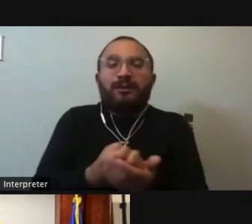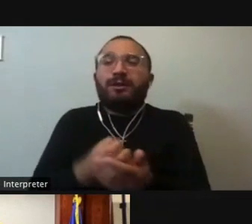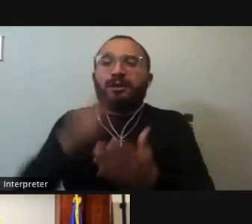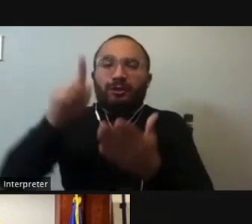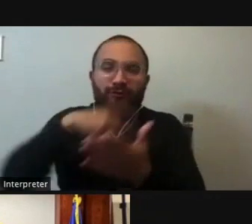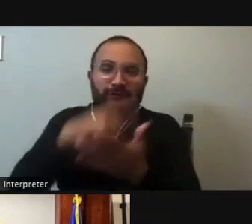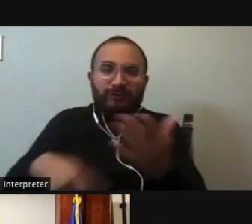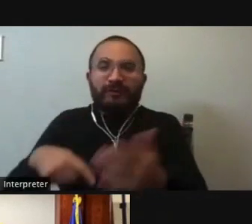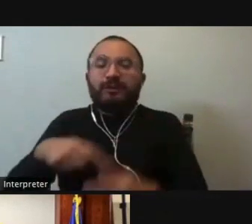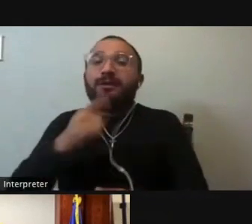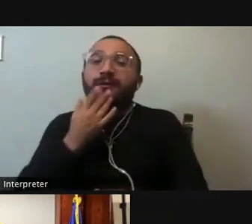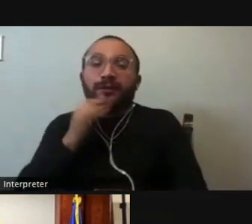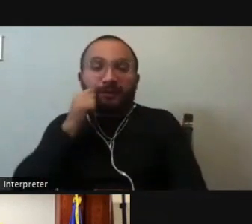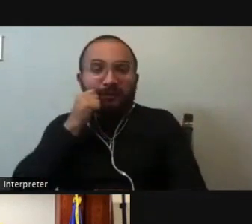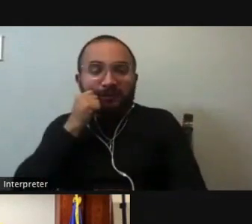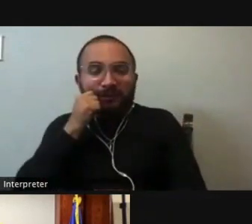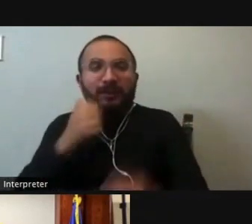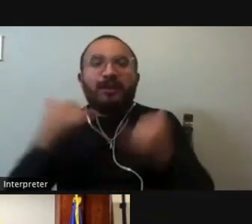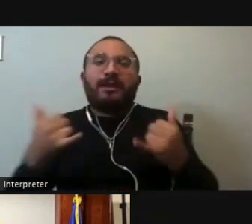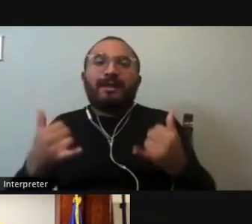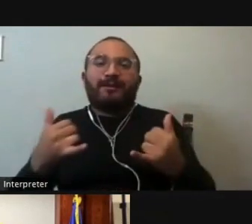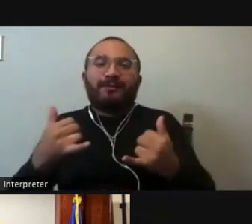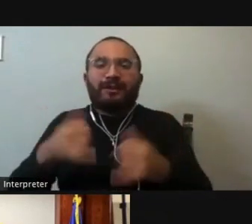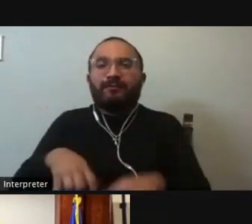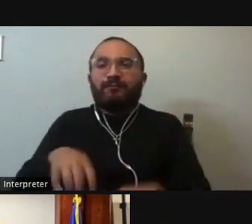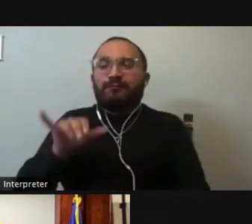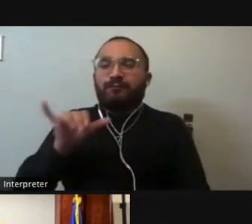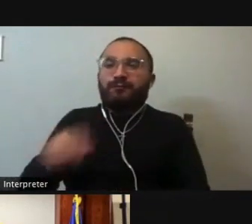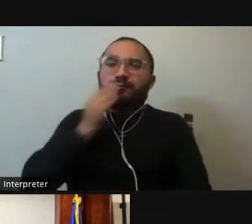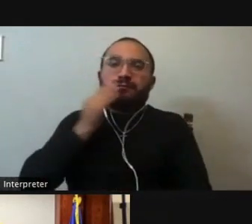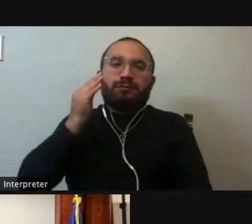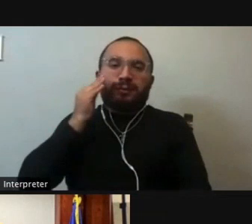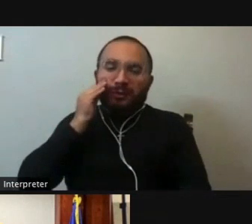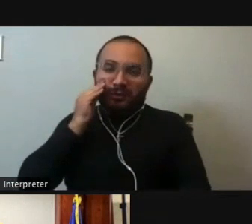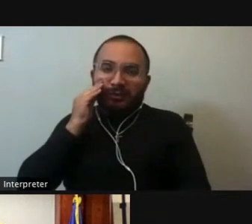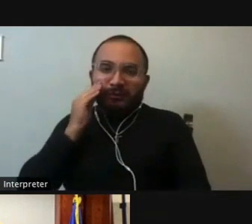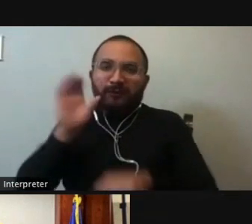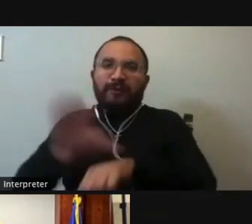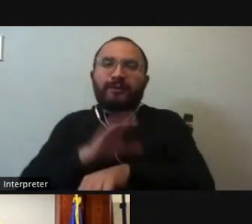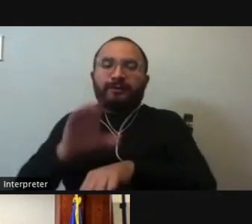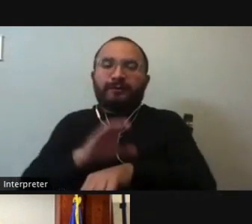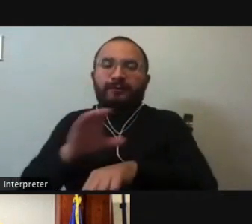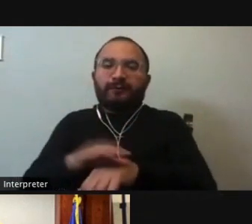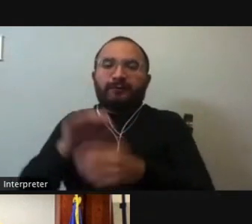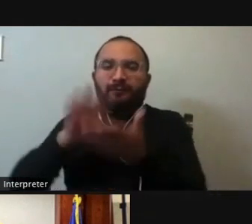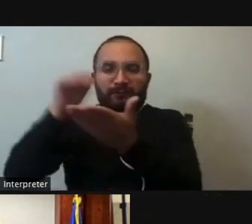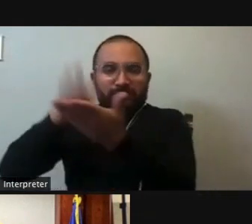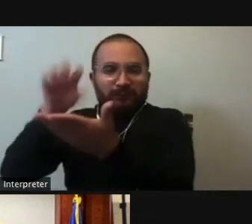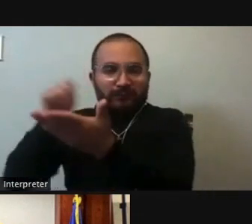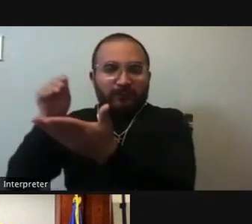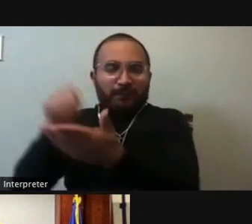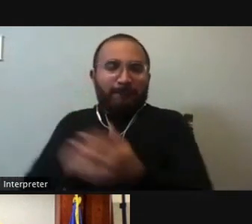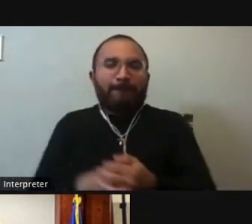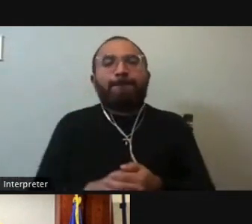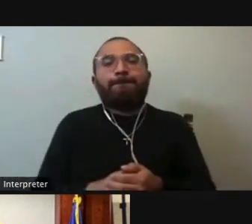tech barriers, they're now schooling from home. So we need to make sure that we address these issues for,